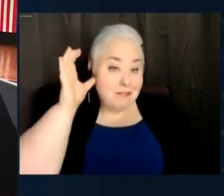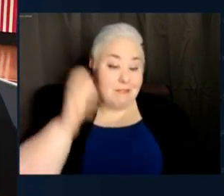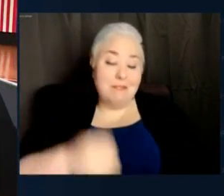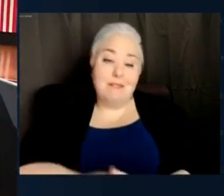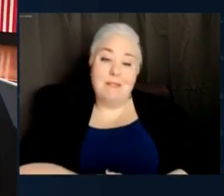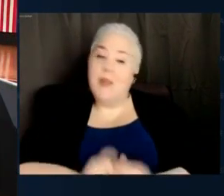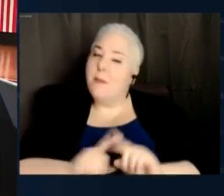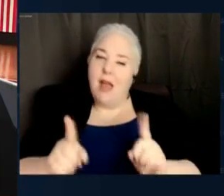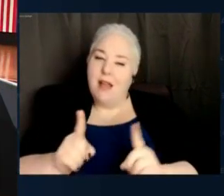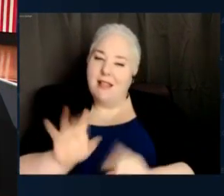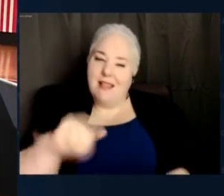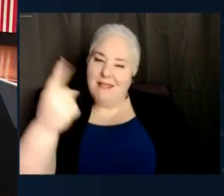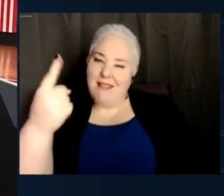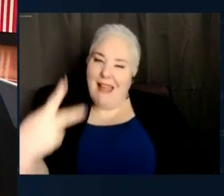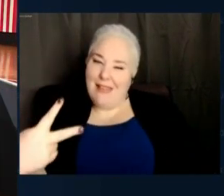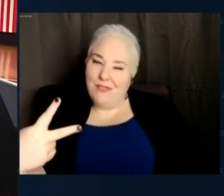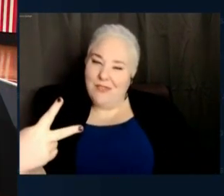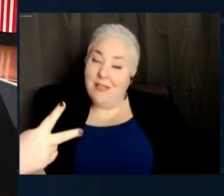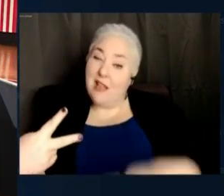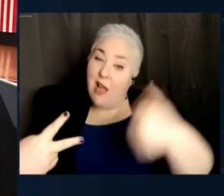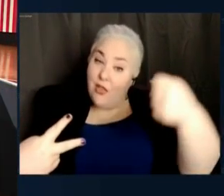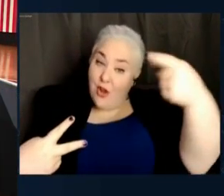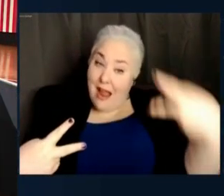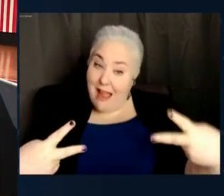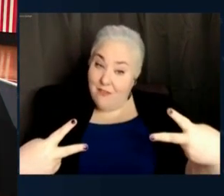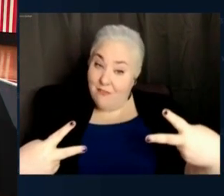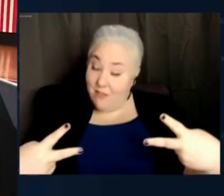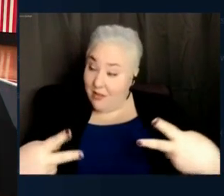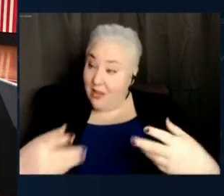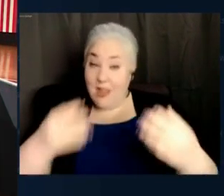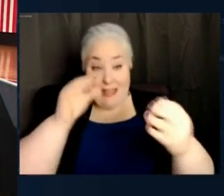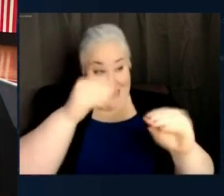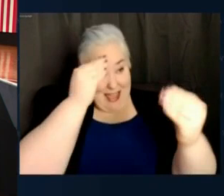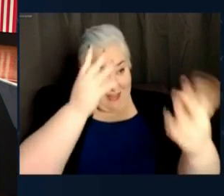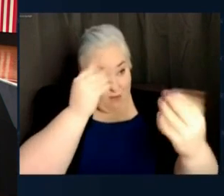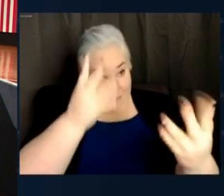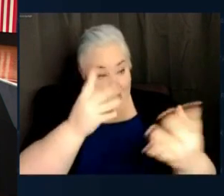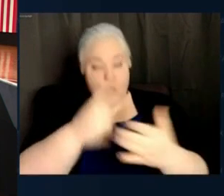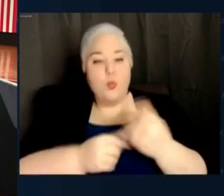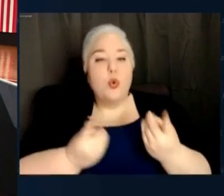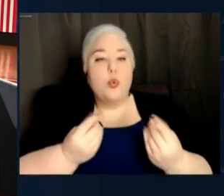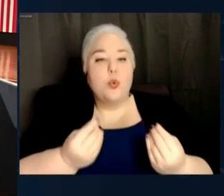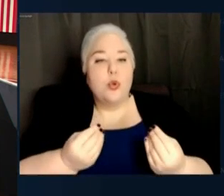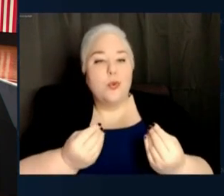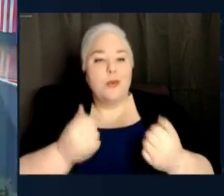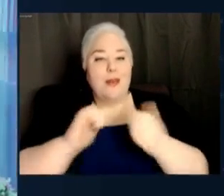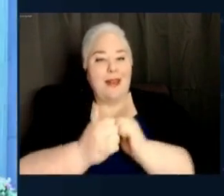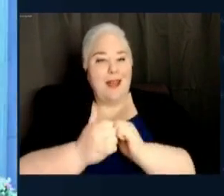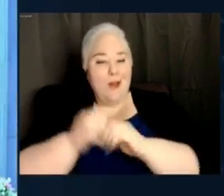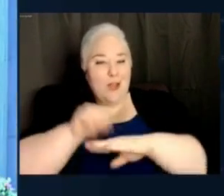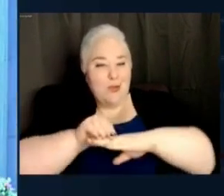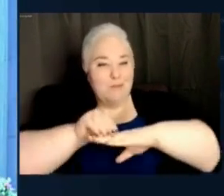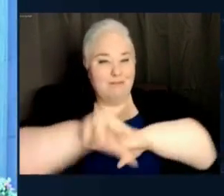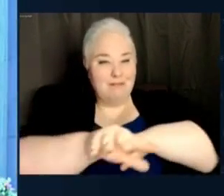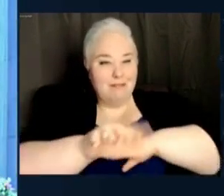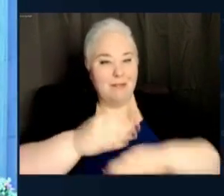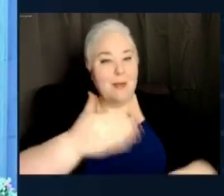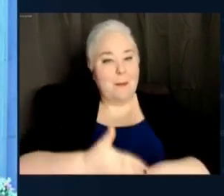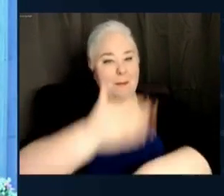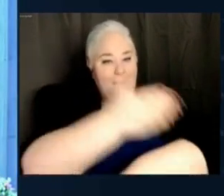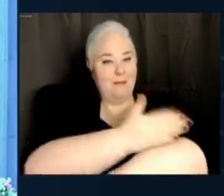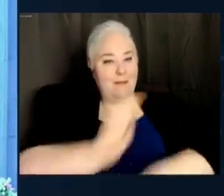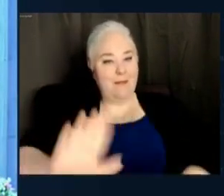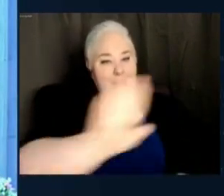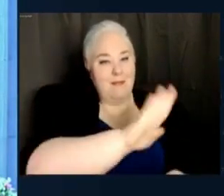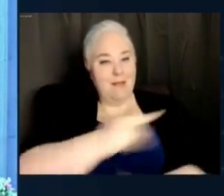The other half is what you do with that information to better the lives of people. And over time, I went